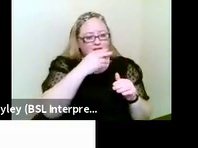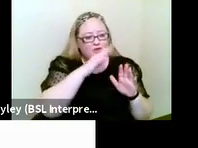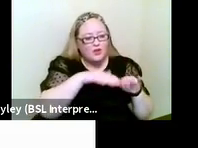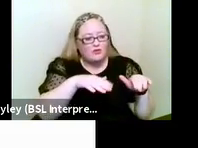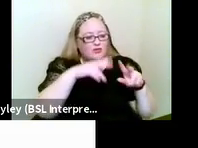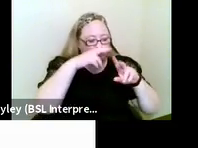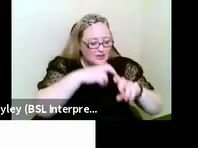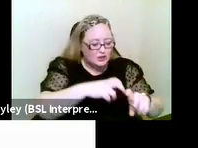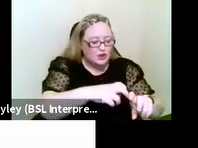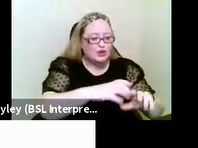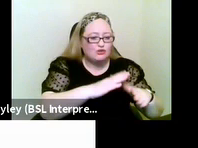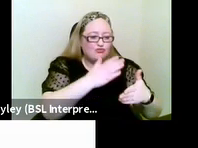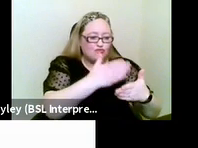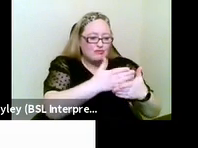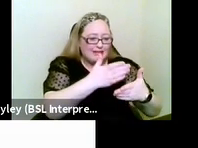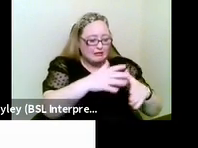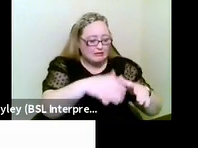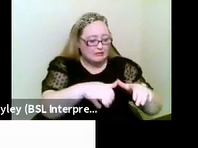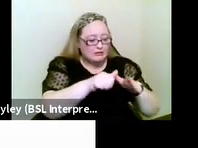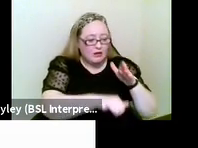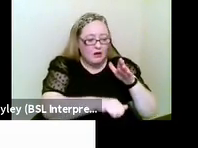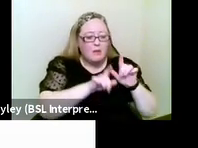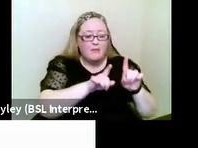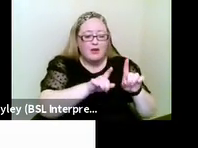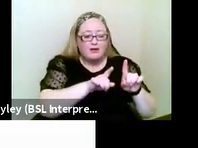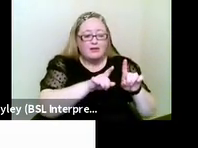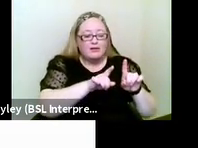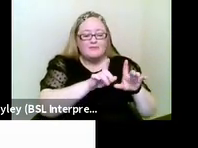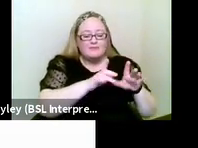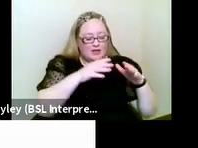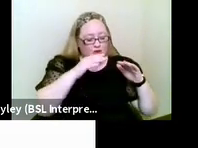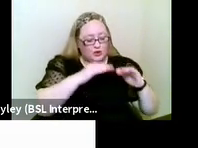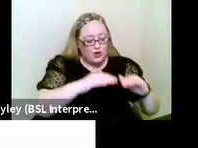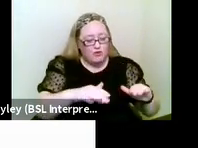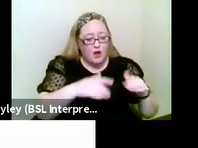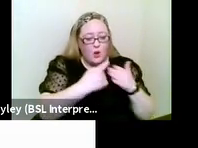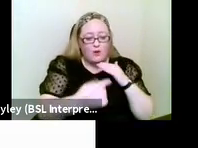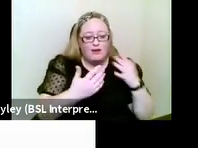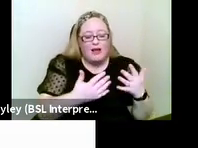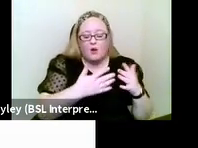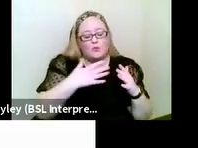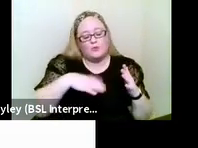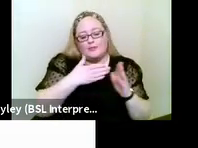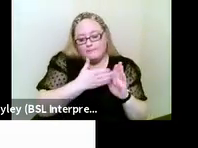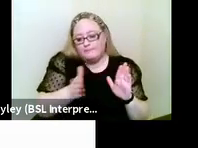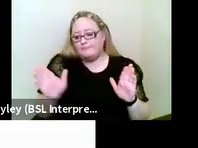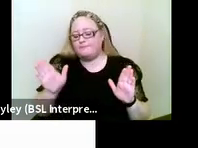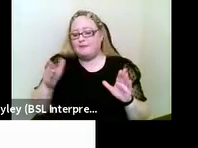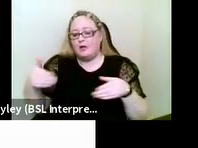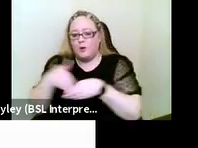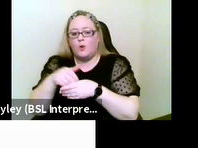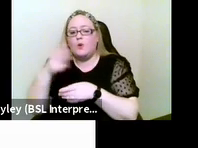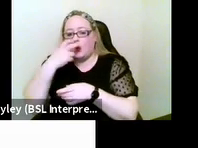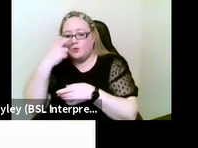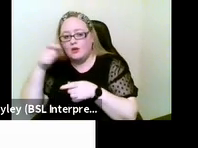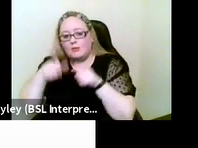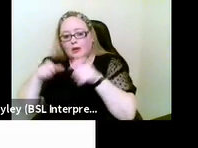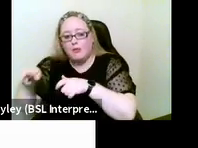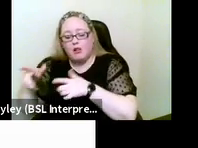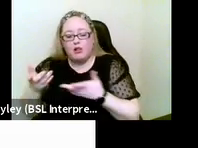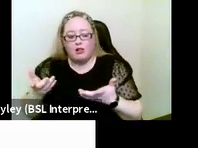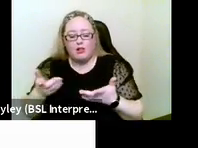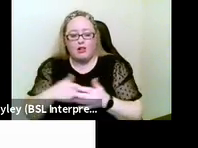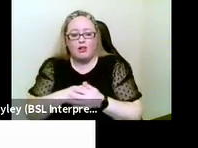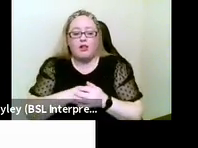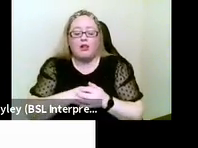education, we really need to start thinking about older deaf, blind people. And, of course, those older deaf, those deaf, blind children, many of whom